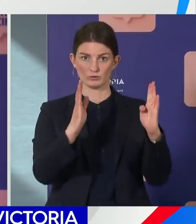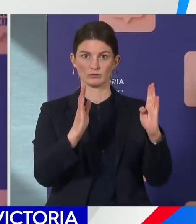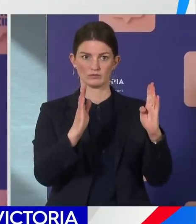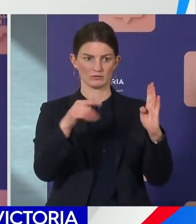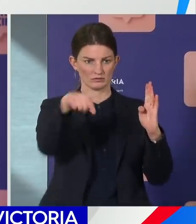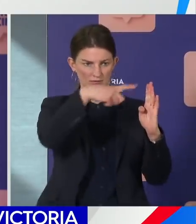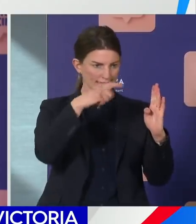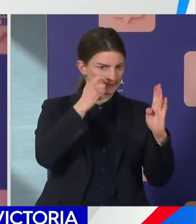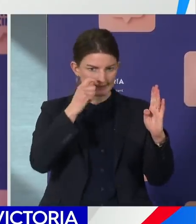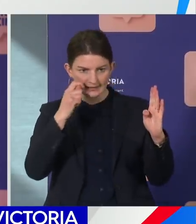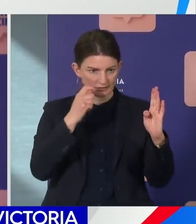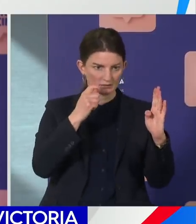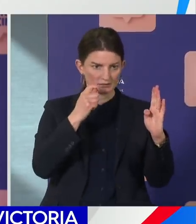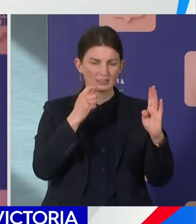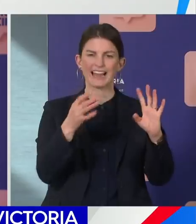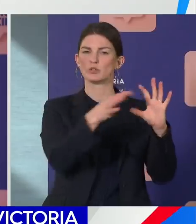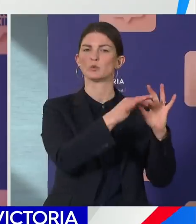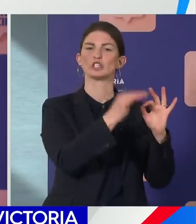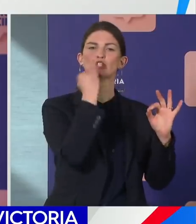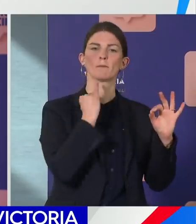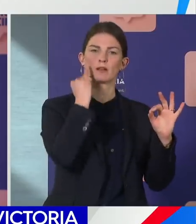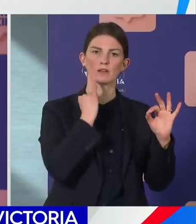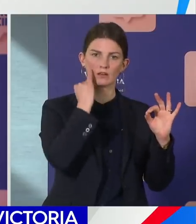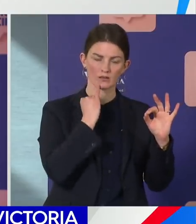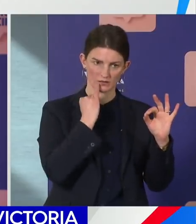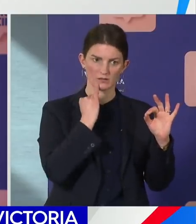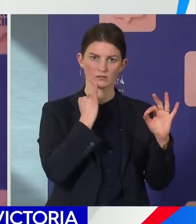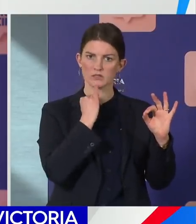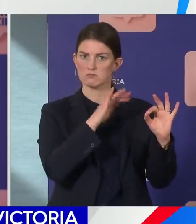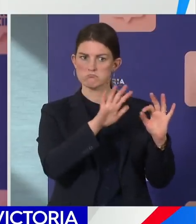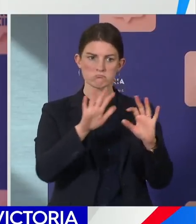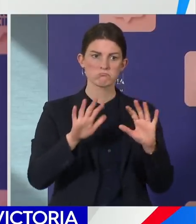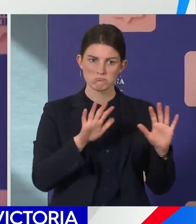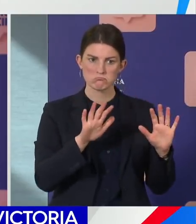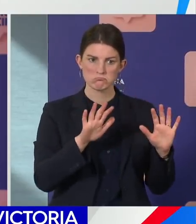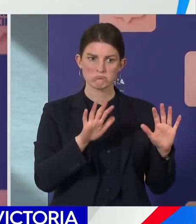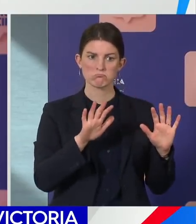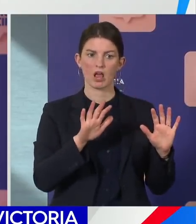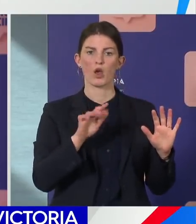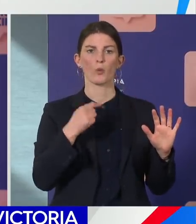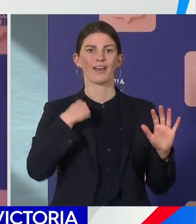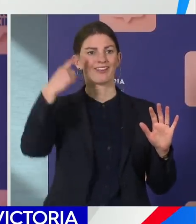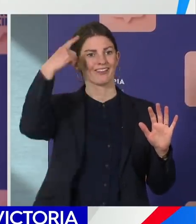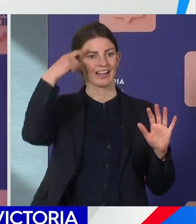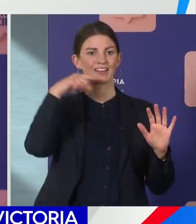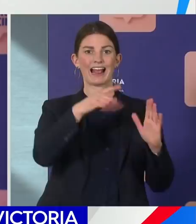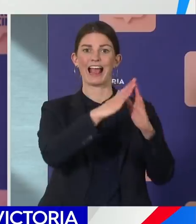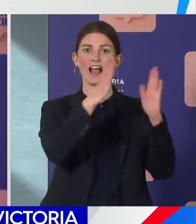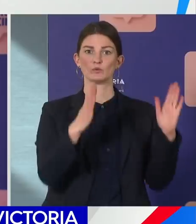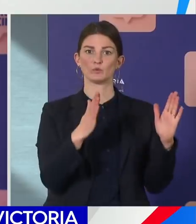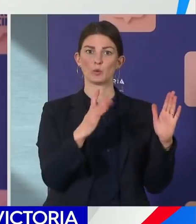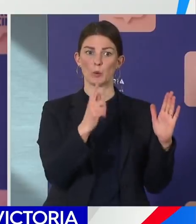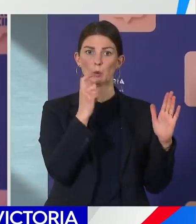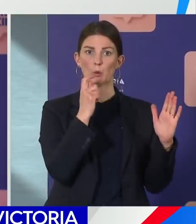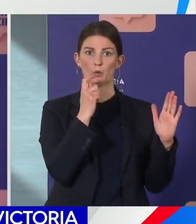cluster through work and other reasons, well established and all legitimate. We believe that that household is coming to the end of its infectious